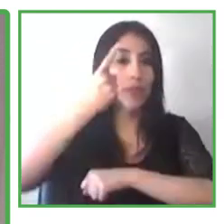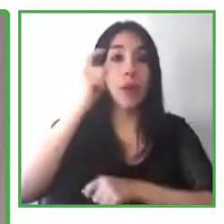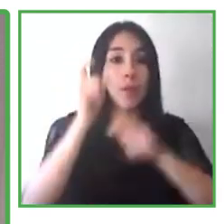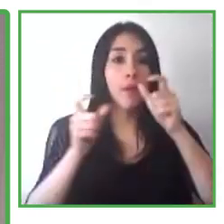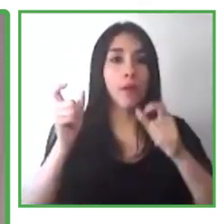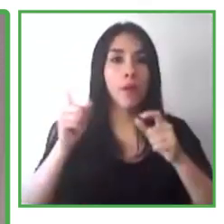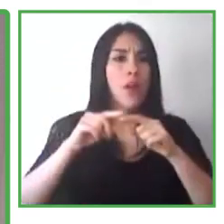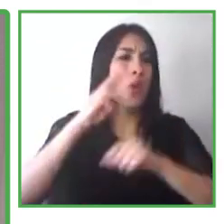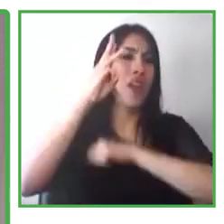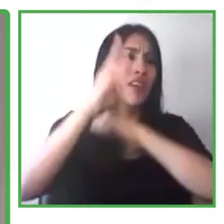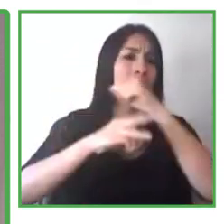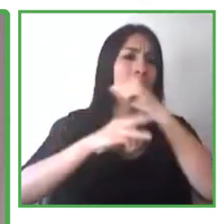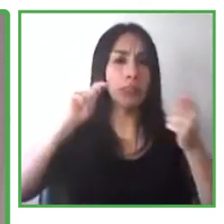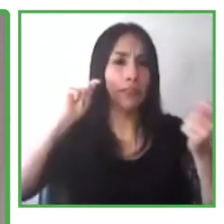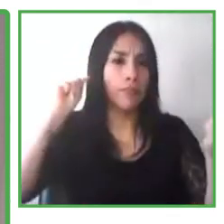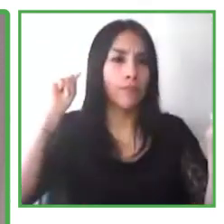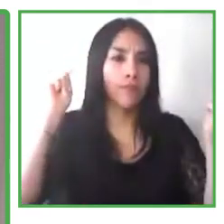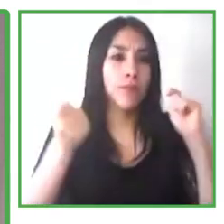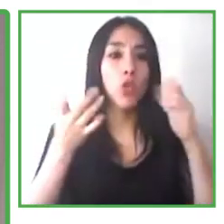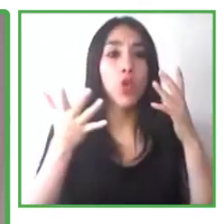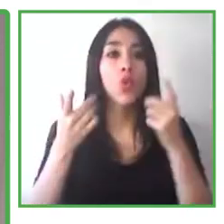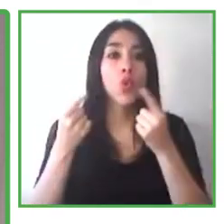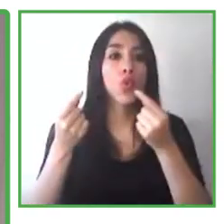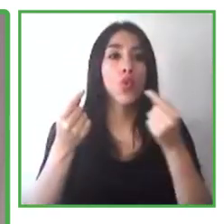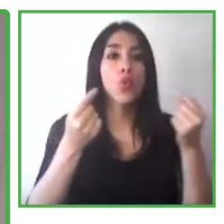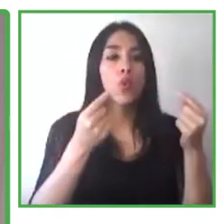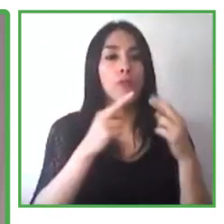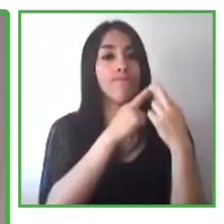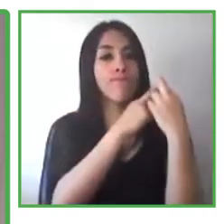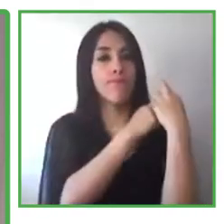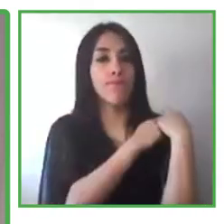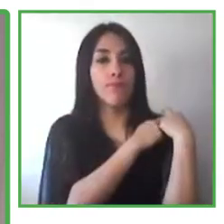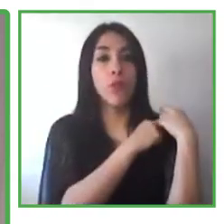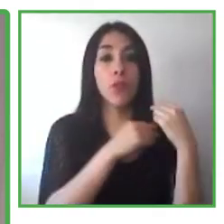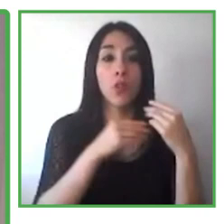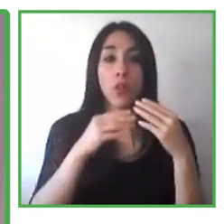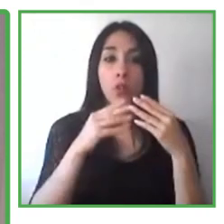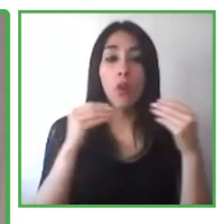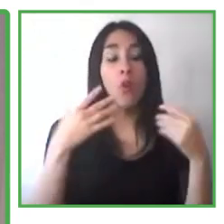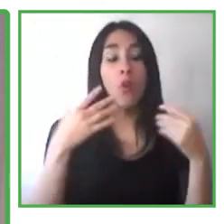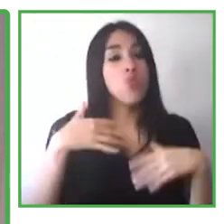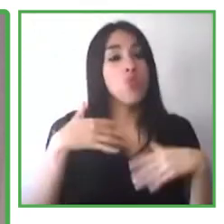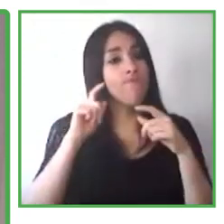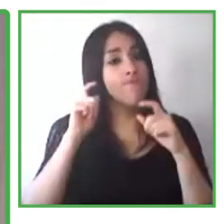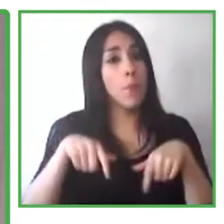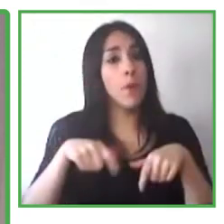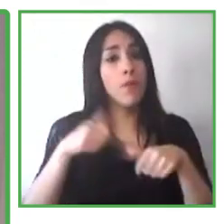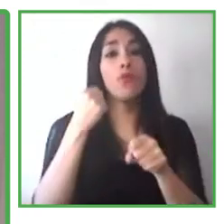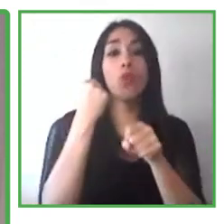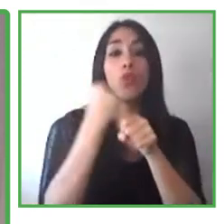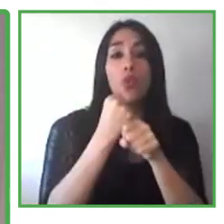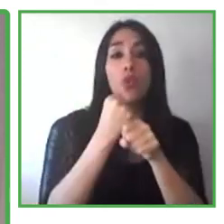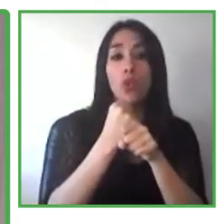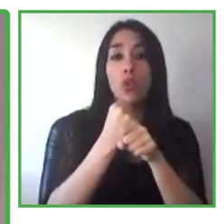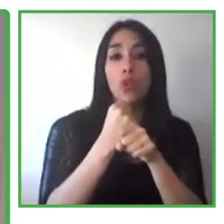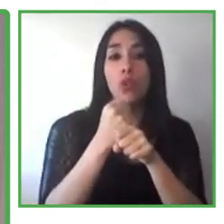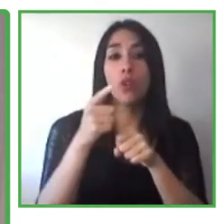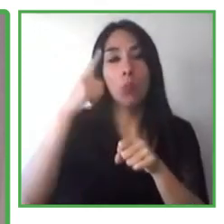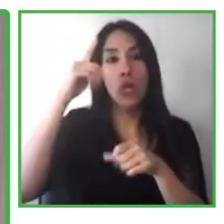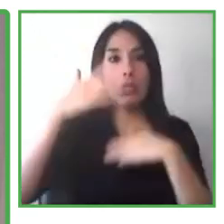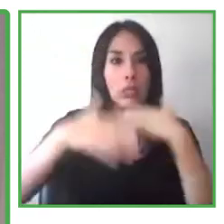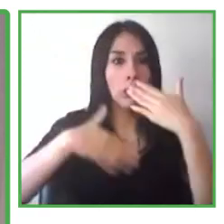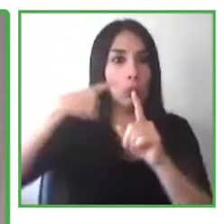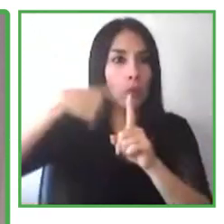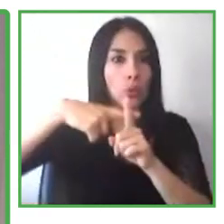secure meaningful employment in information technology roles. Our first panelist here is someone I've known for a few years who is a